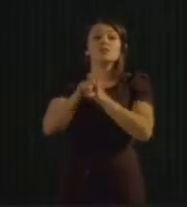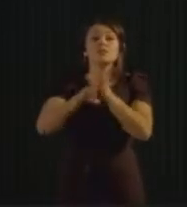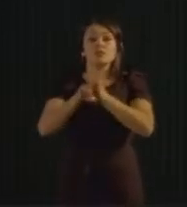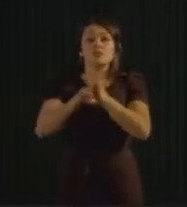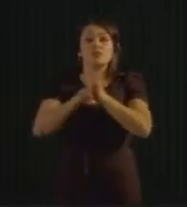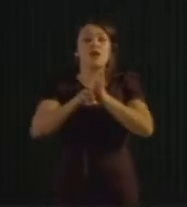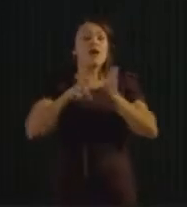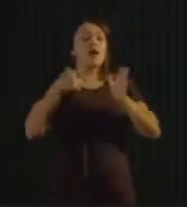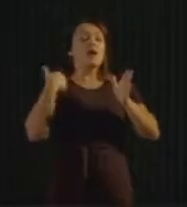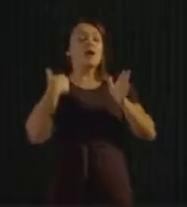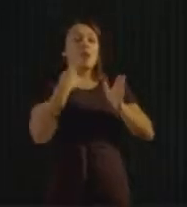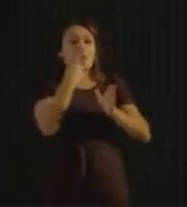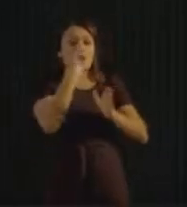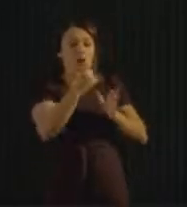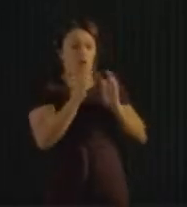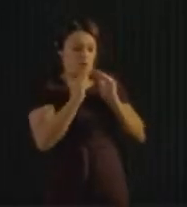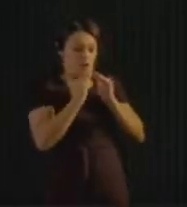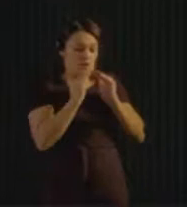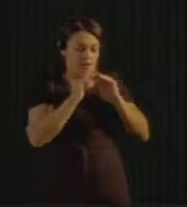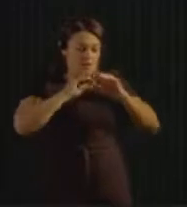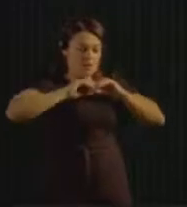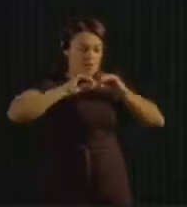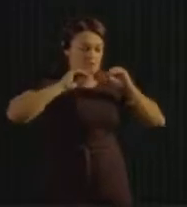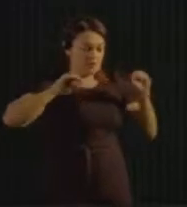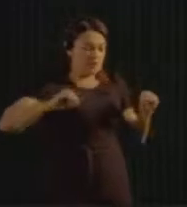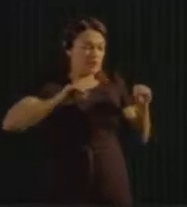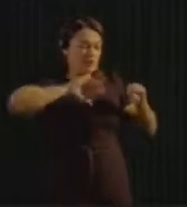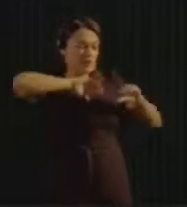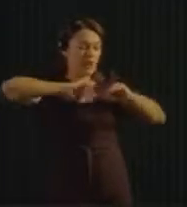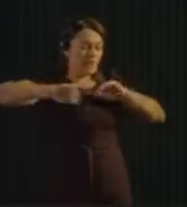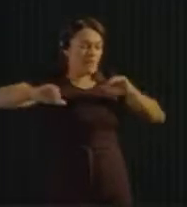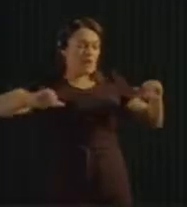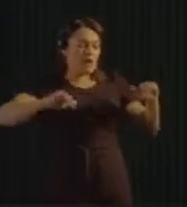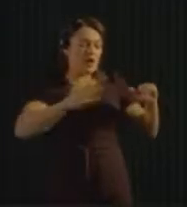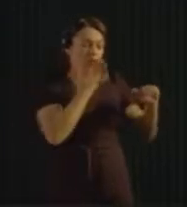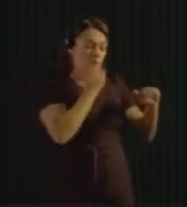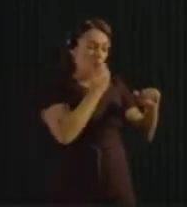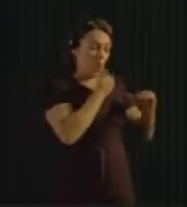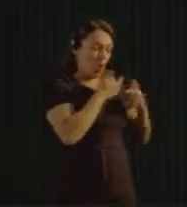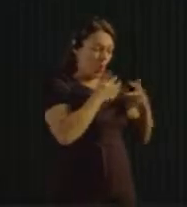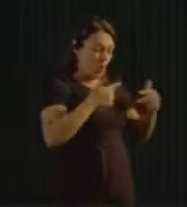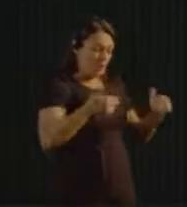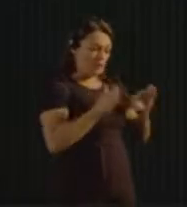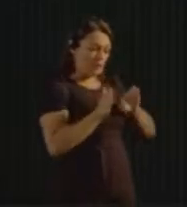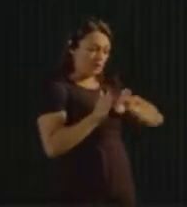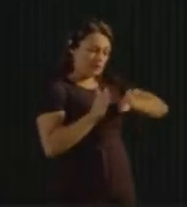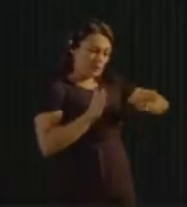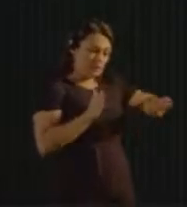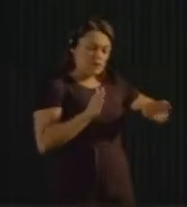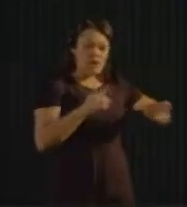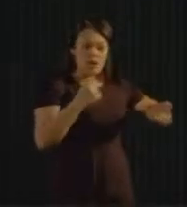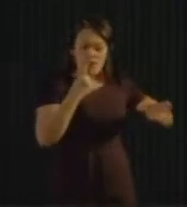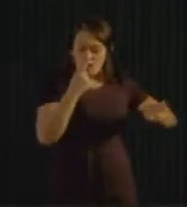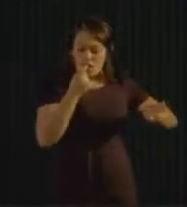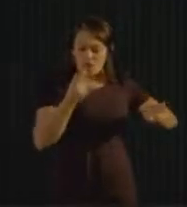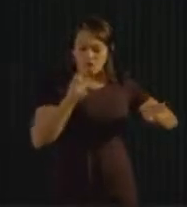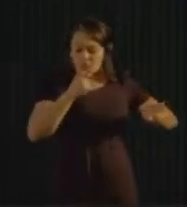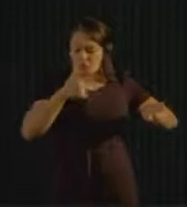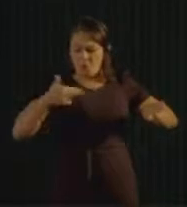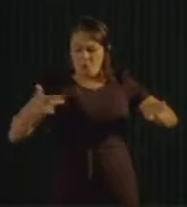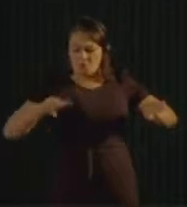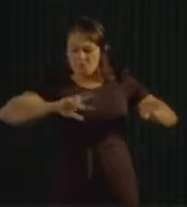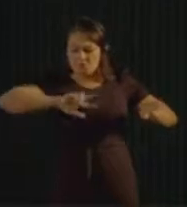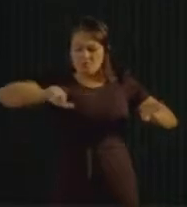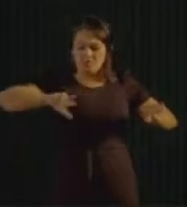Then you have made a big step, of course. And also, if you start thinking a little bit about the consumption